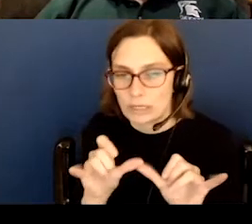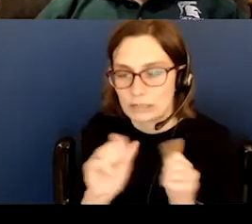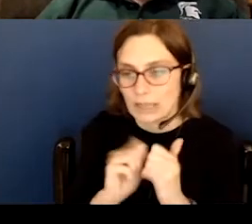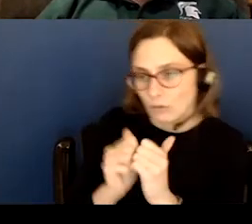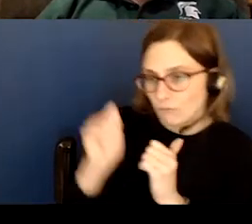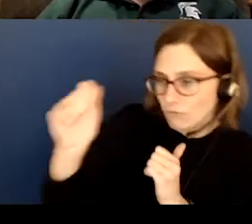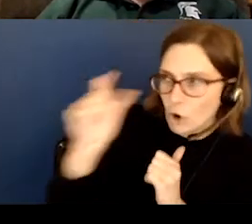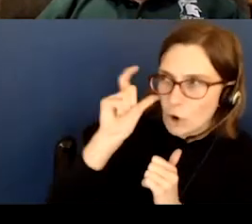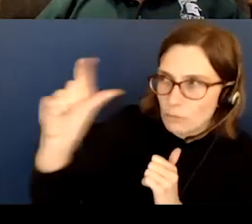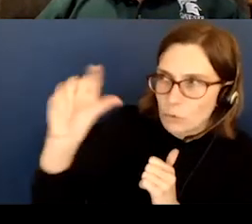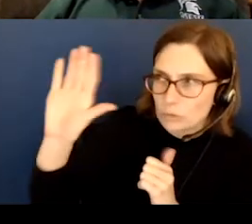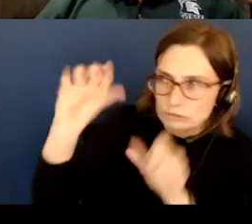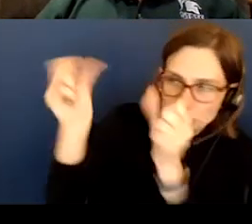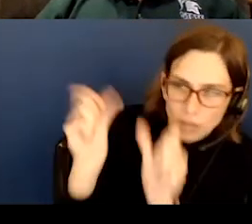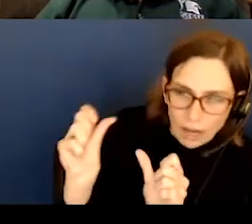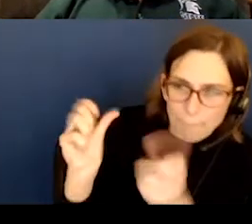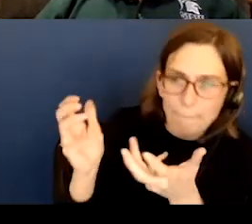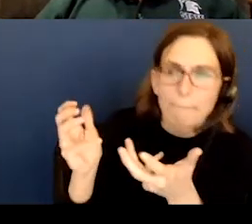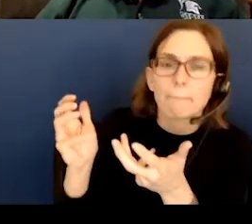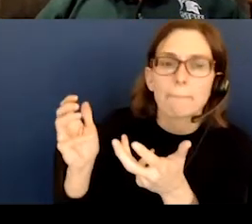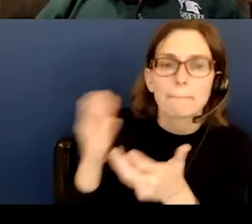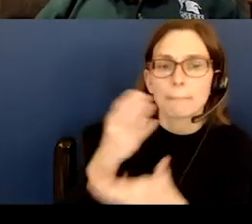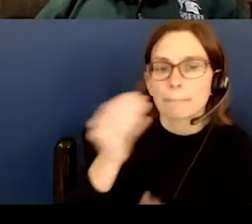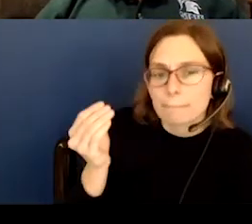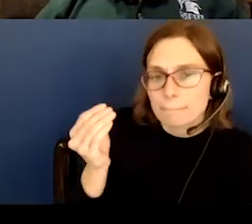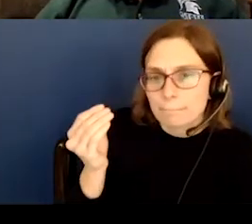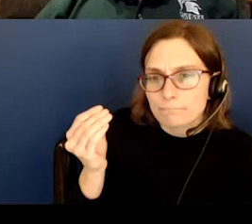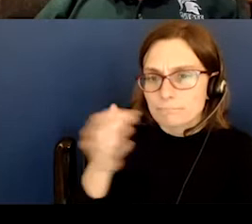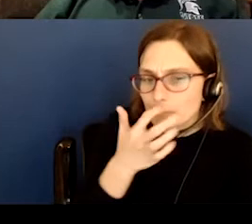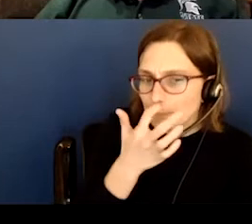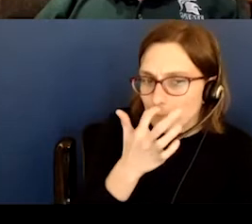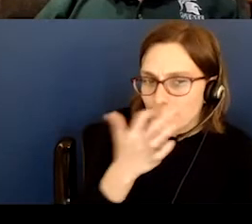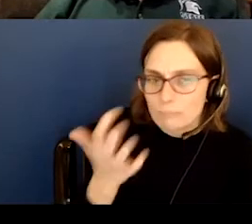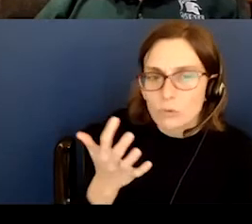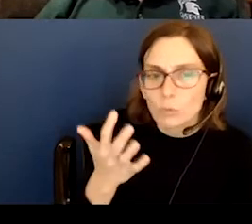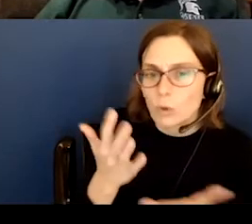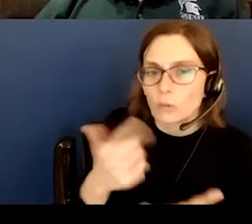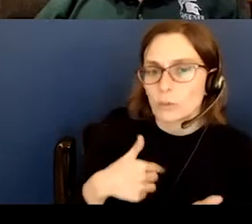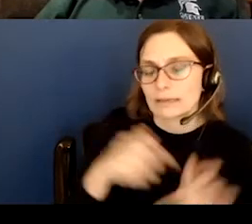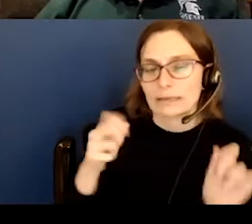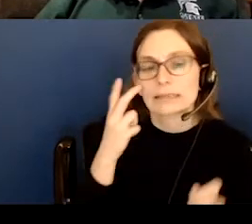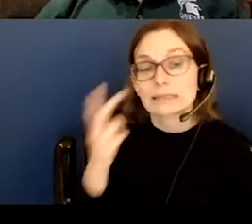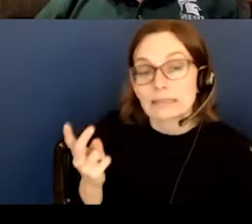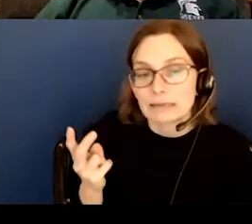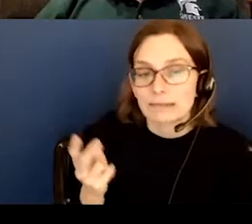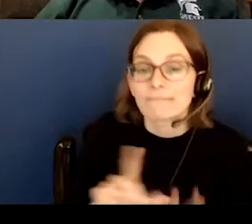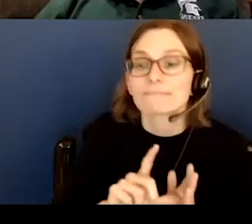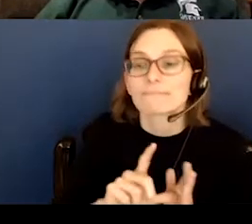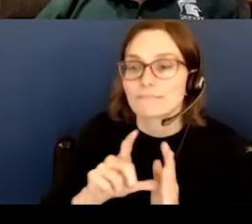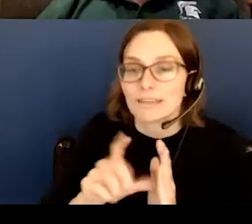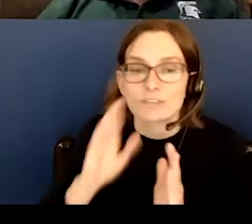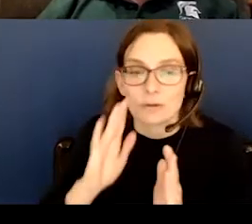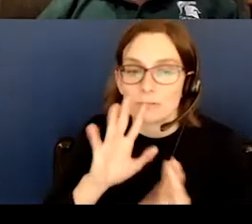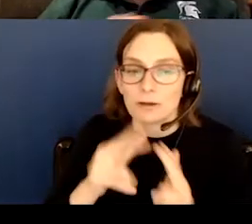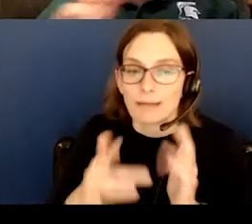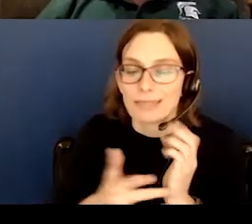its shape, other things. Um, and what there is that we can see. And eventually I will get to a tech